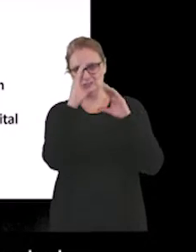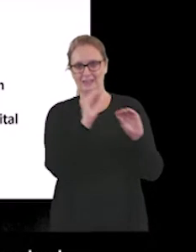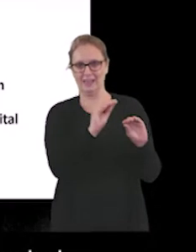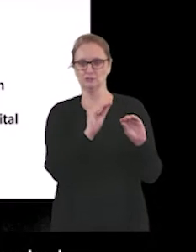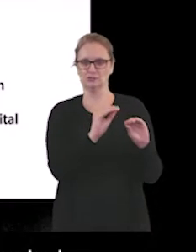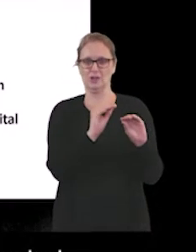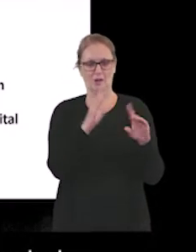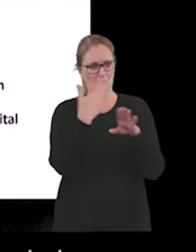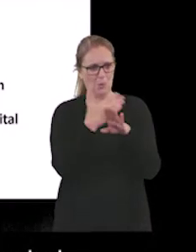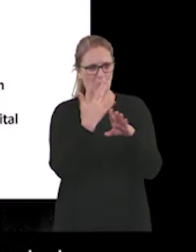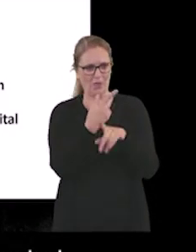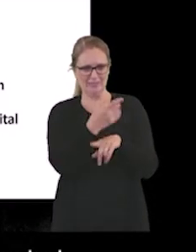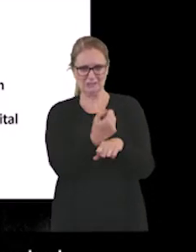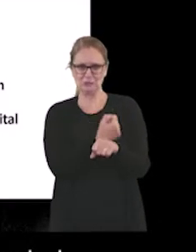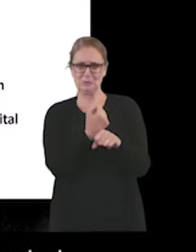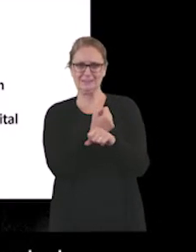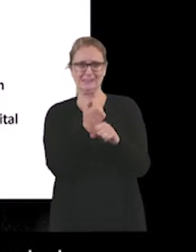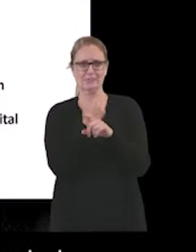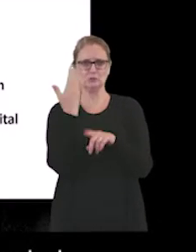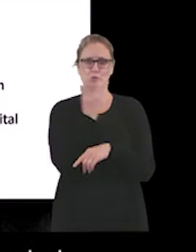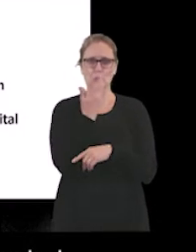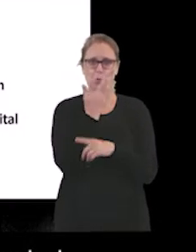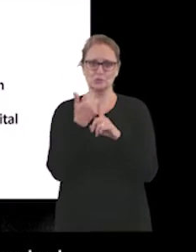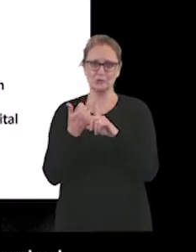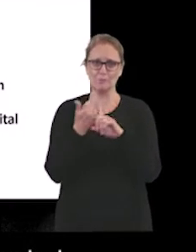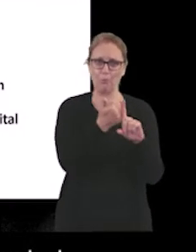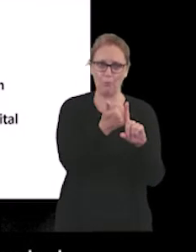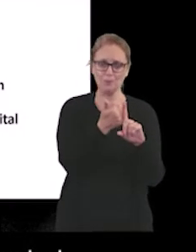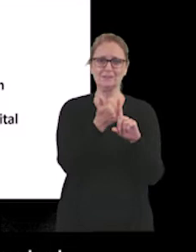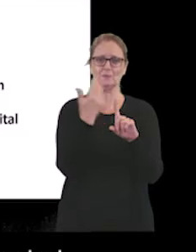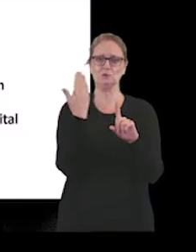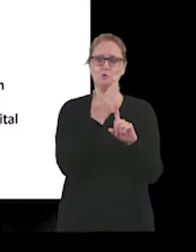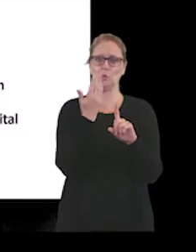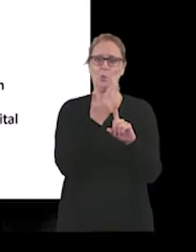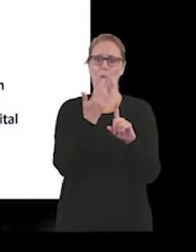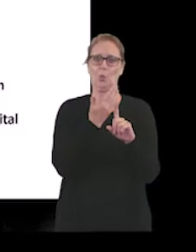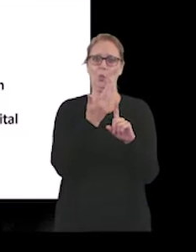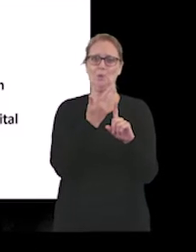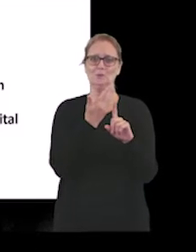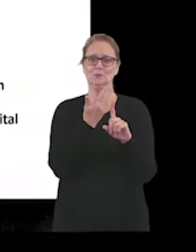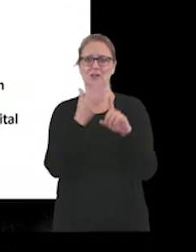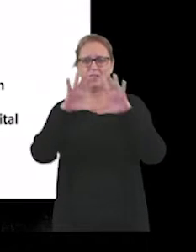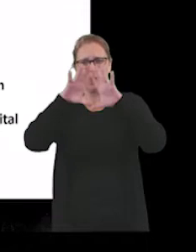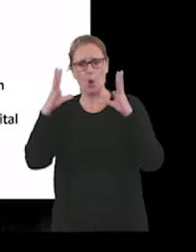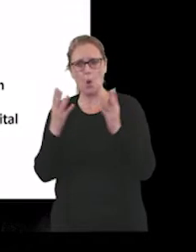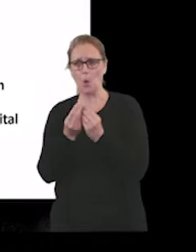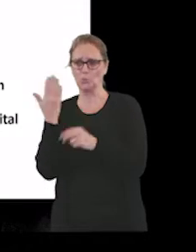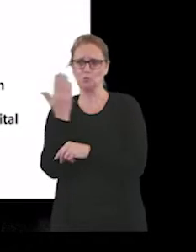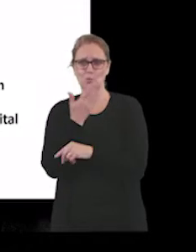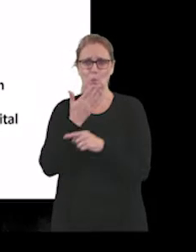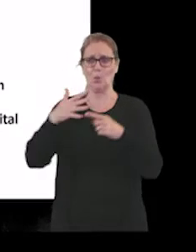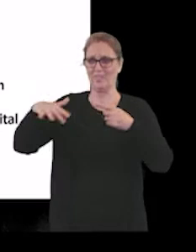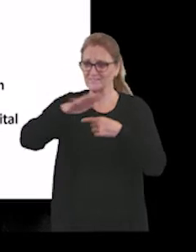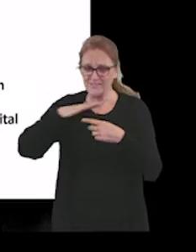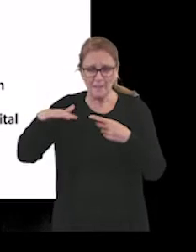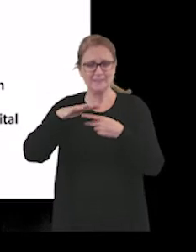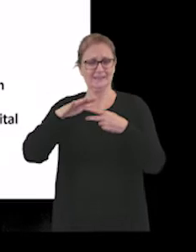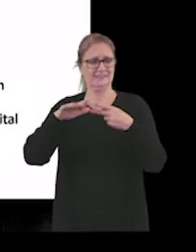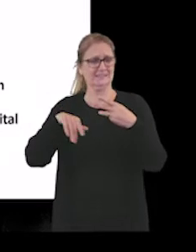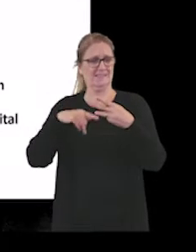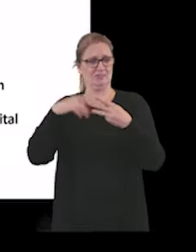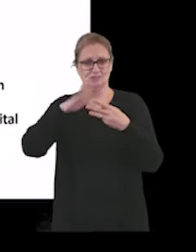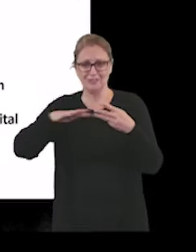they're doing into schools, supporting both schools and the whole school, families, children